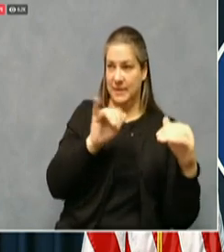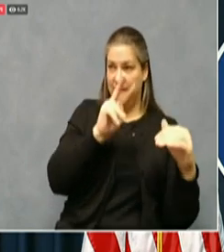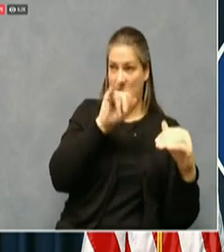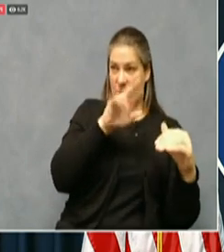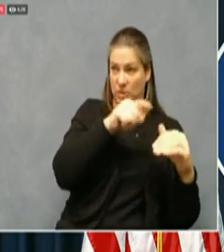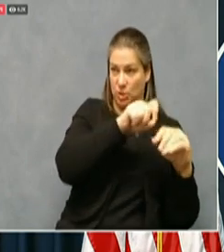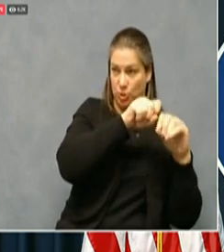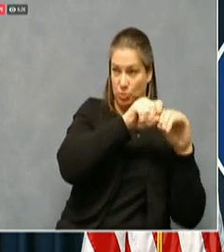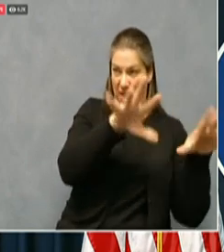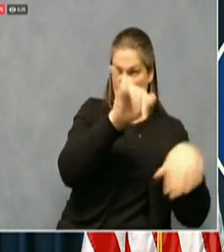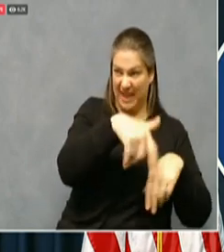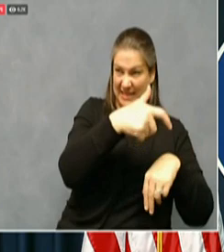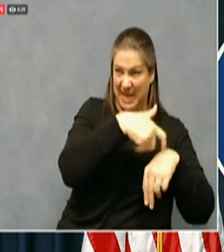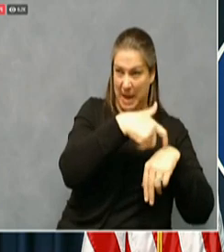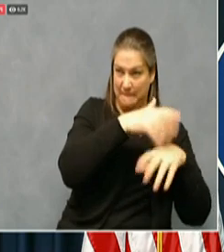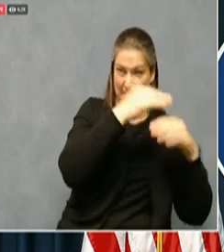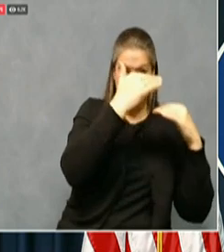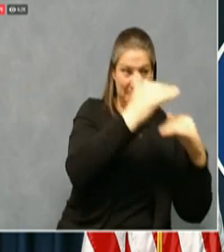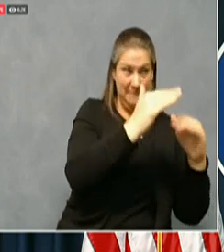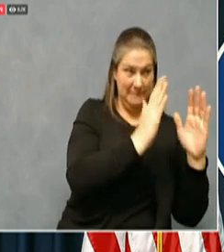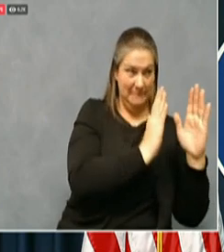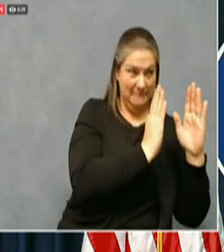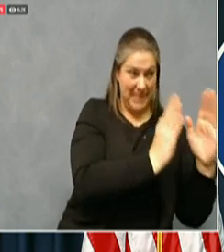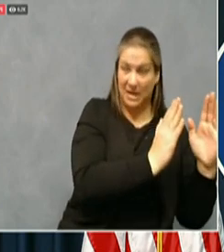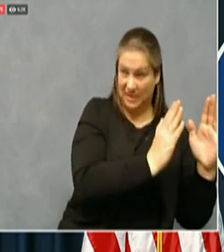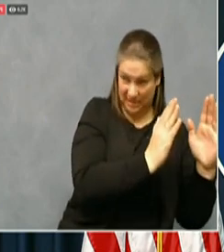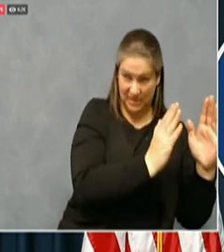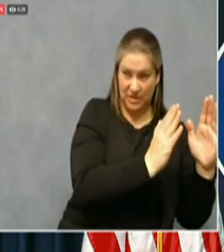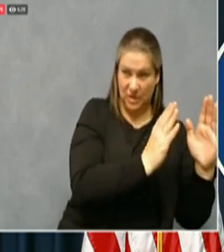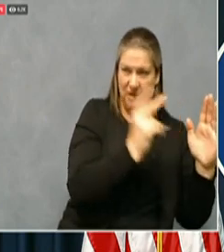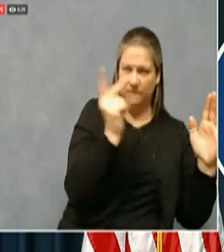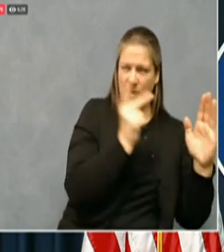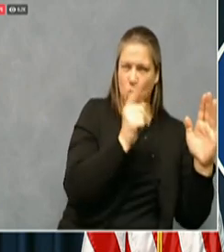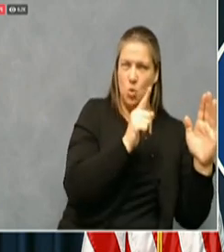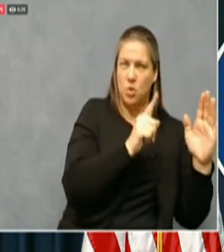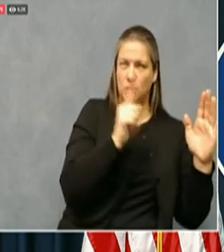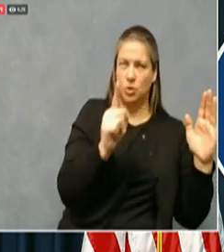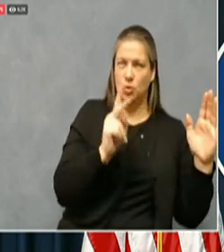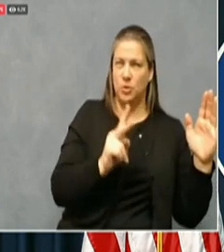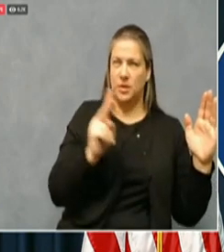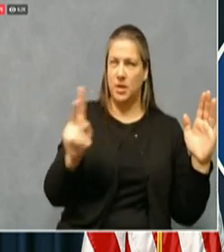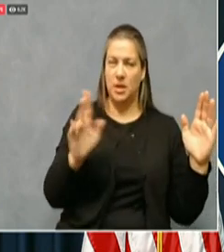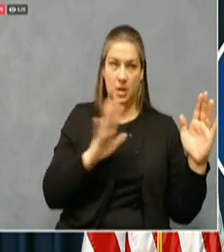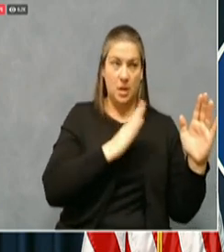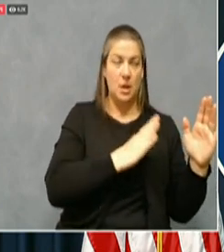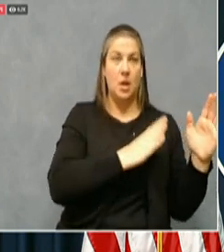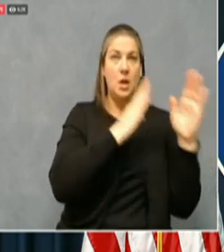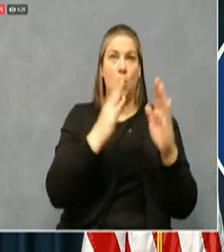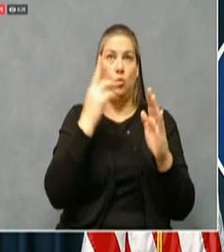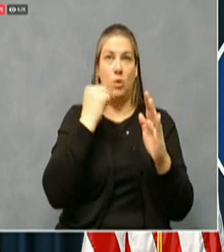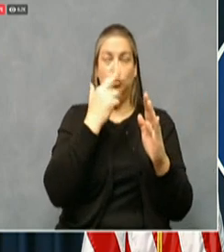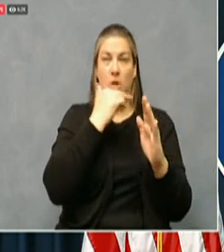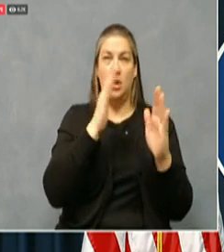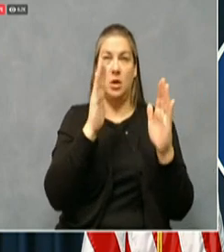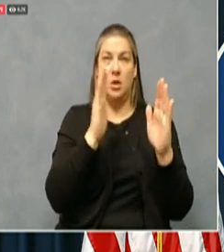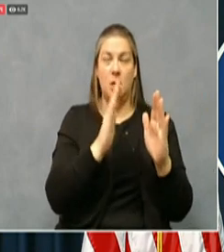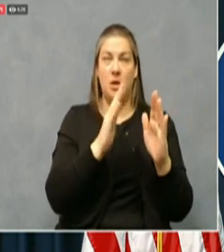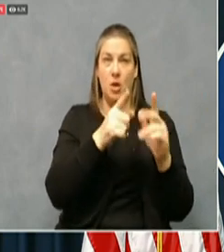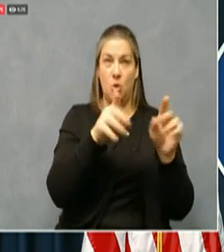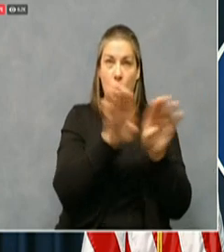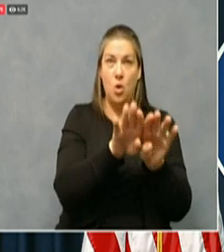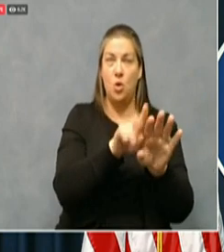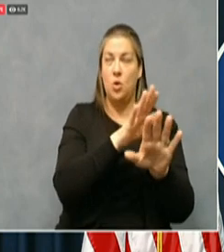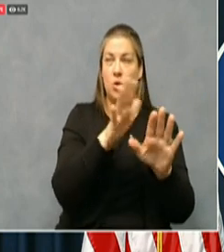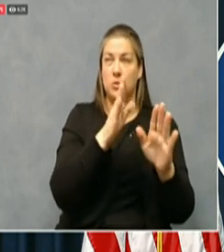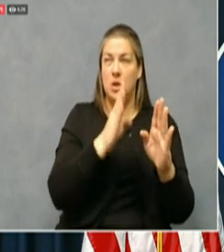in person dining at that 50% level will be able to open back up on the 14th with a renewed